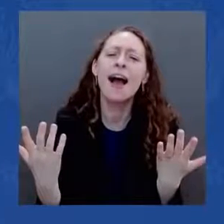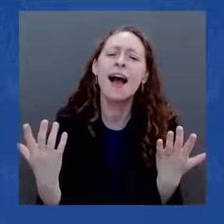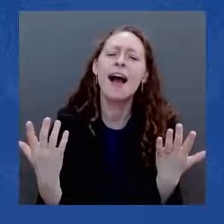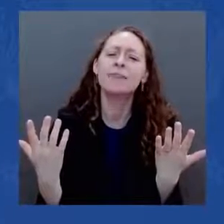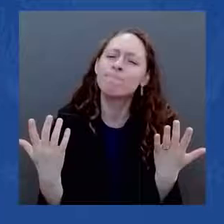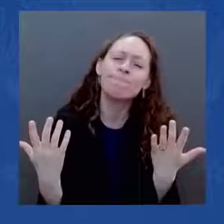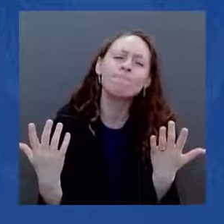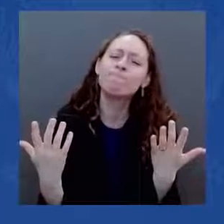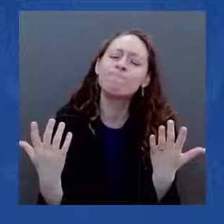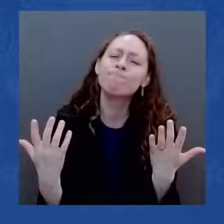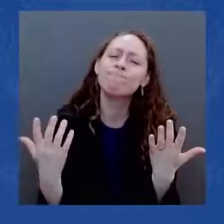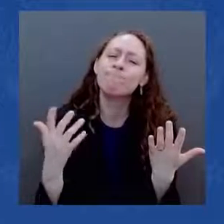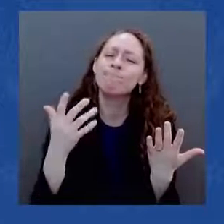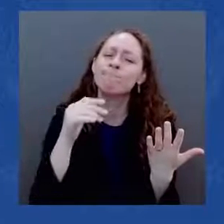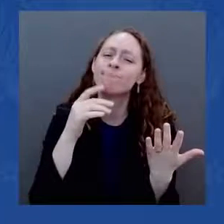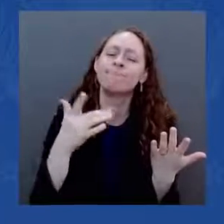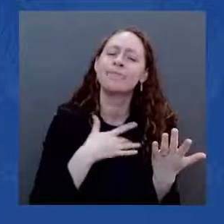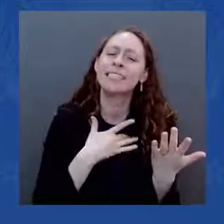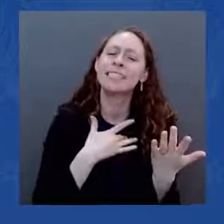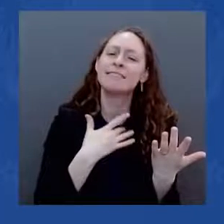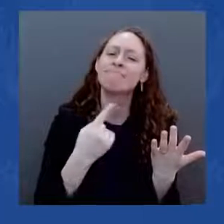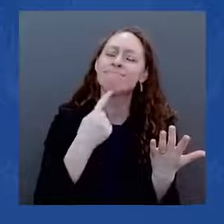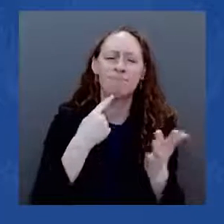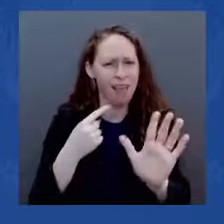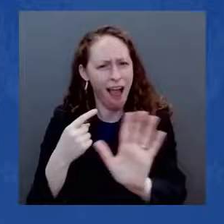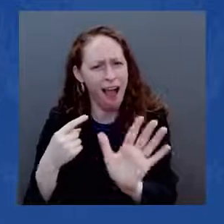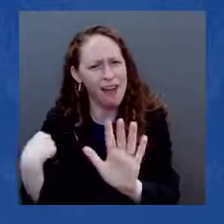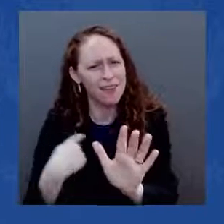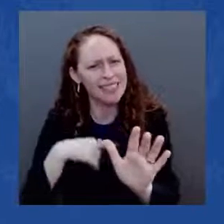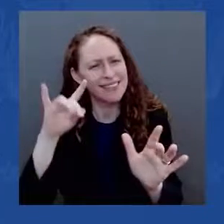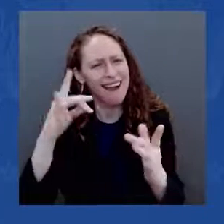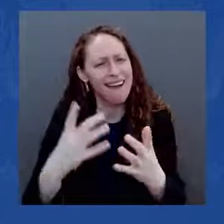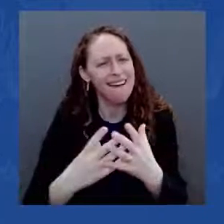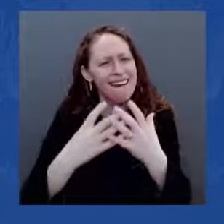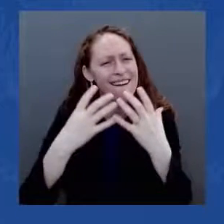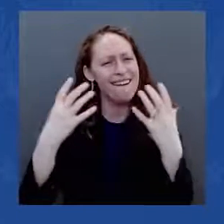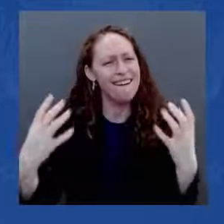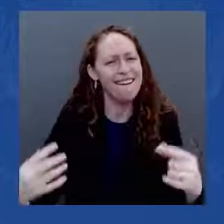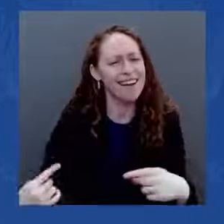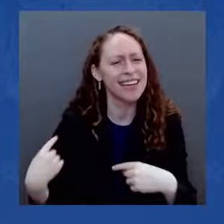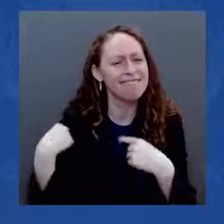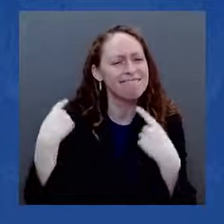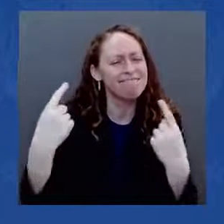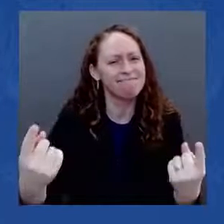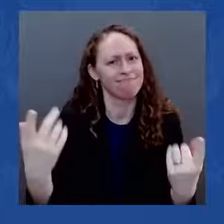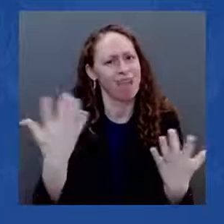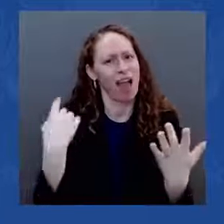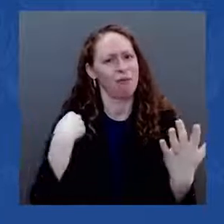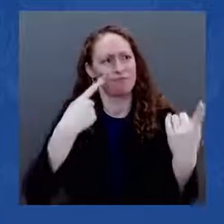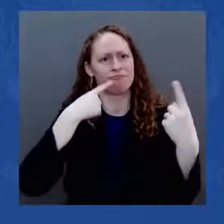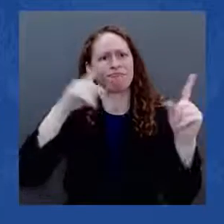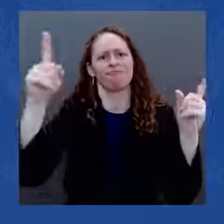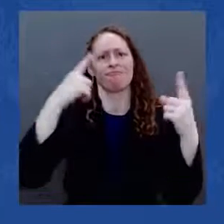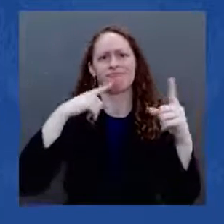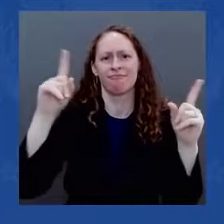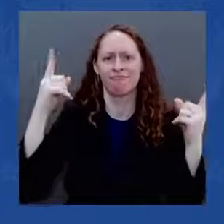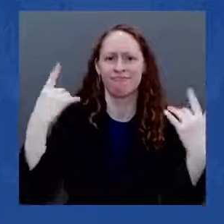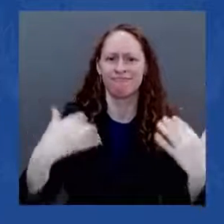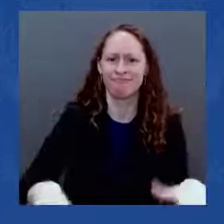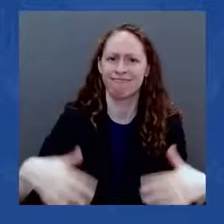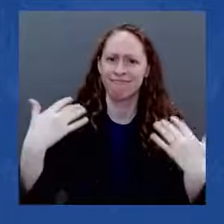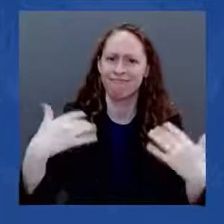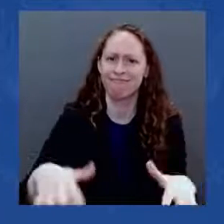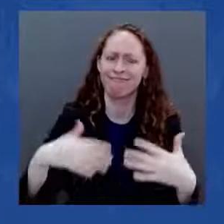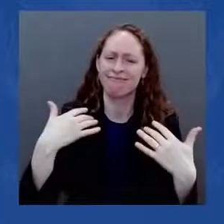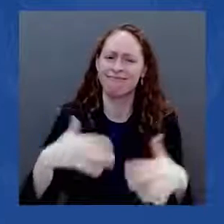an enormous consequence to the country. One of the reasons I put Mitch Landrieu in charge of implementing the infrastructure